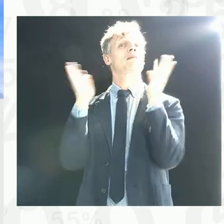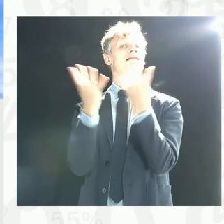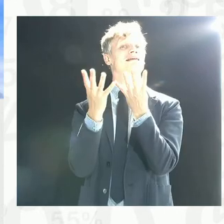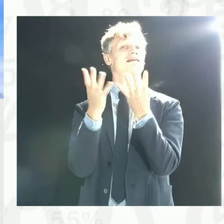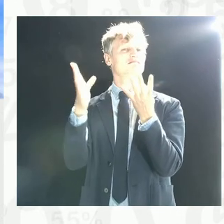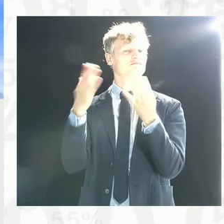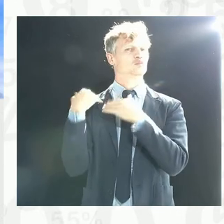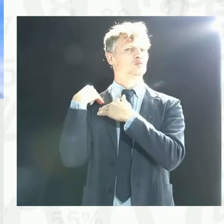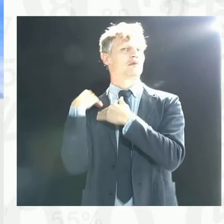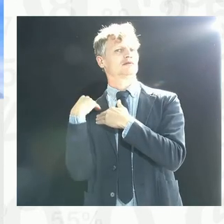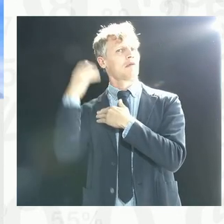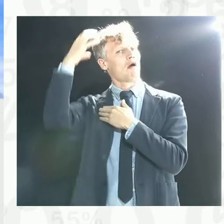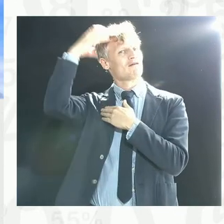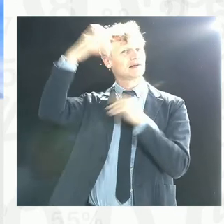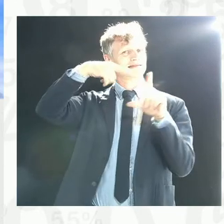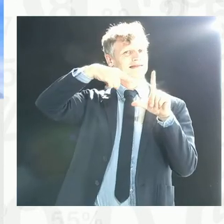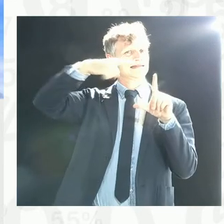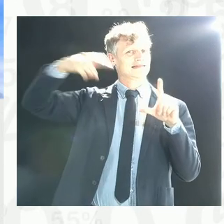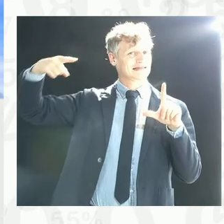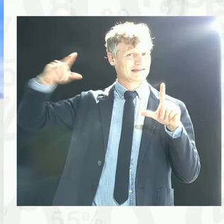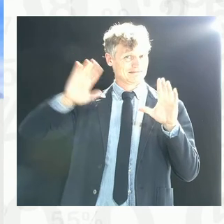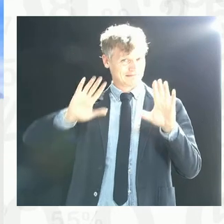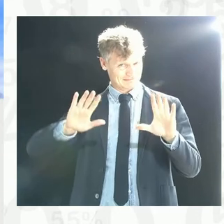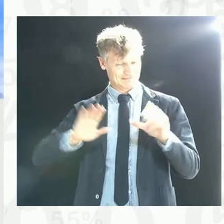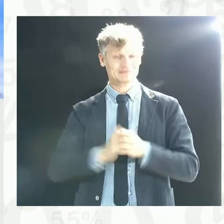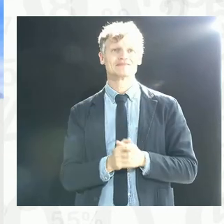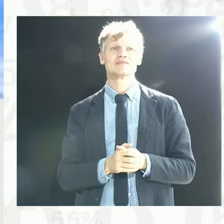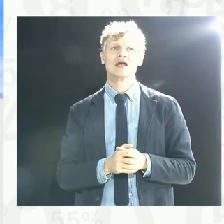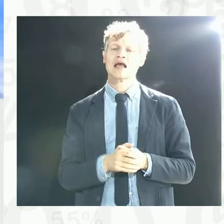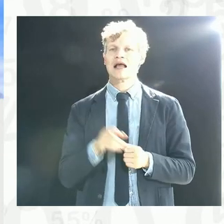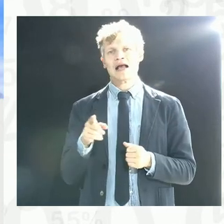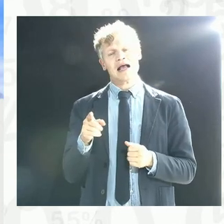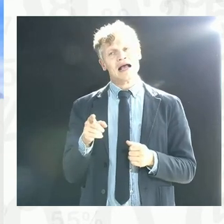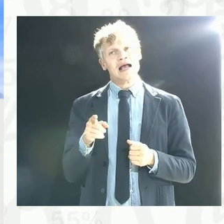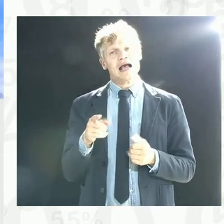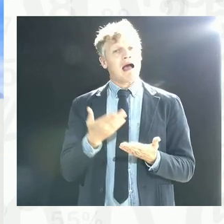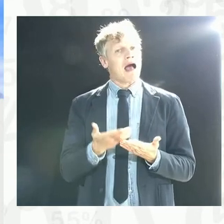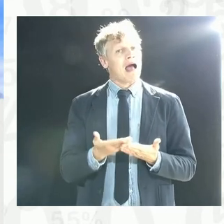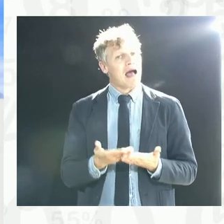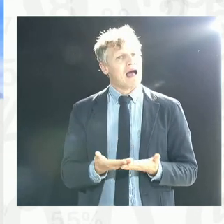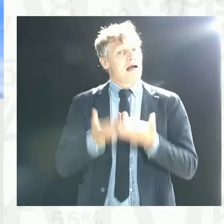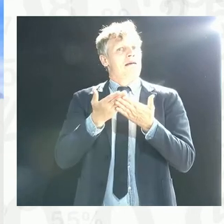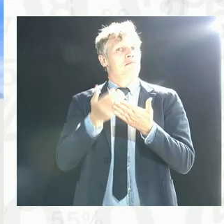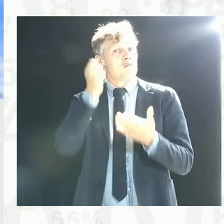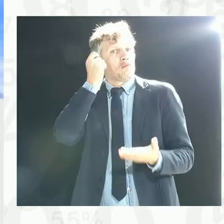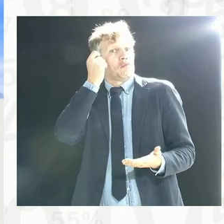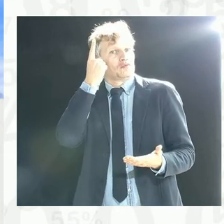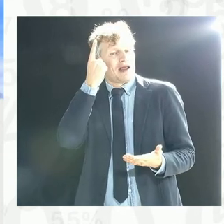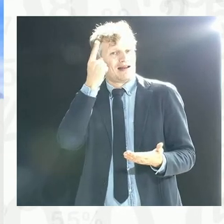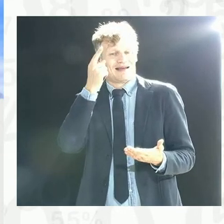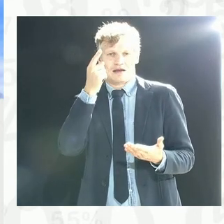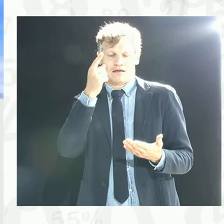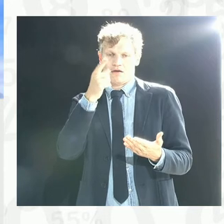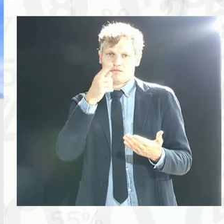producers' committee, you kind of enhance the understanding of how data is collected,